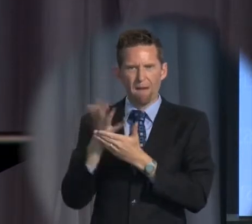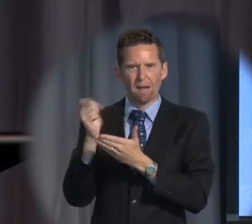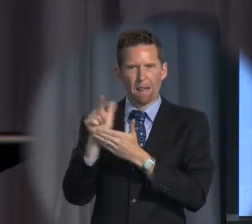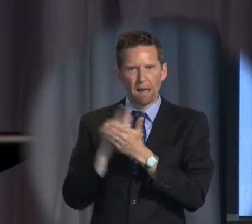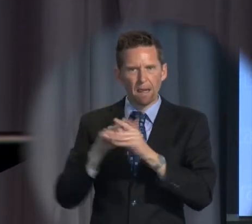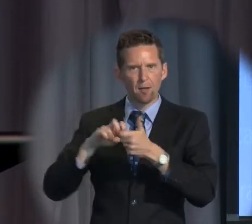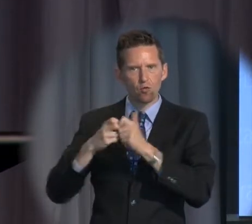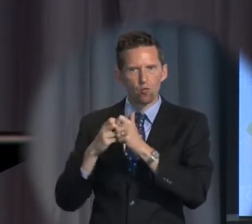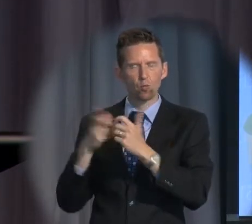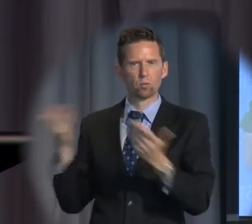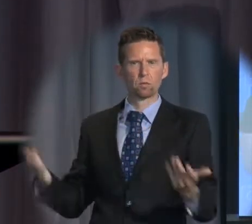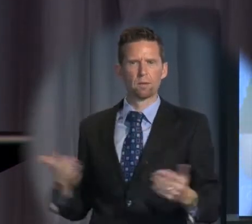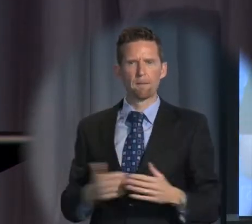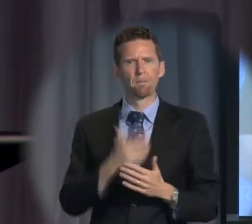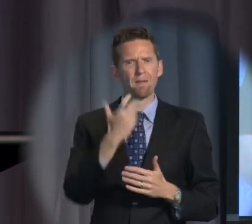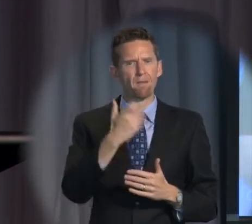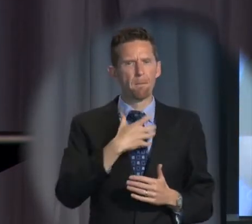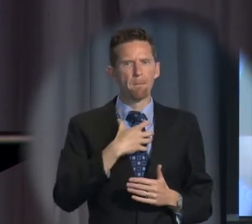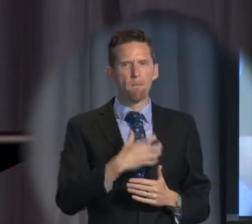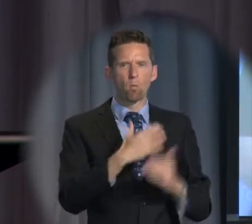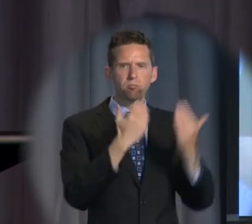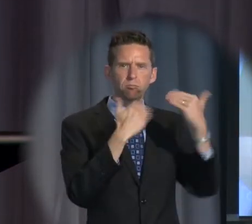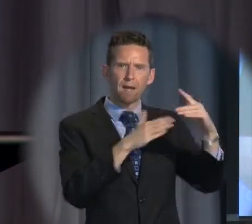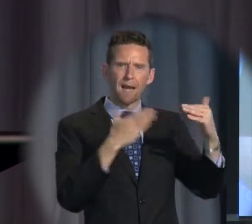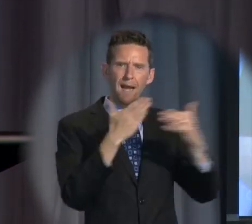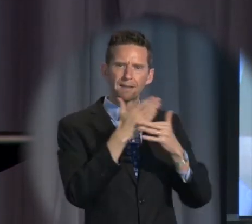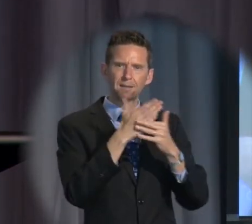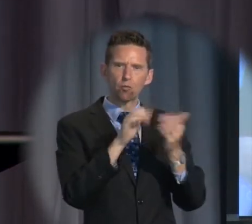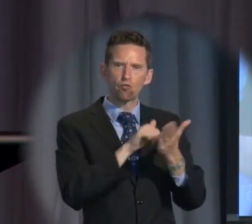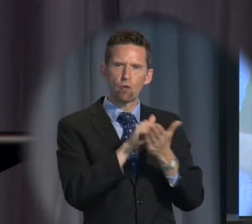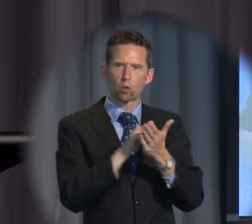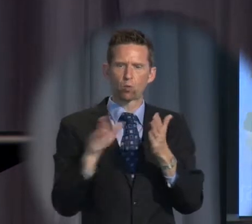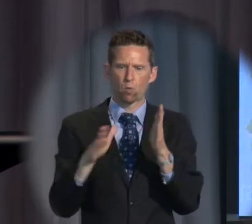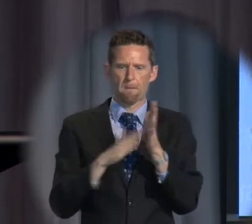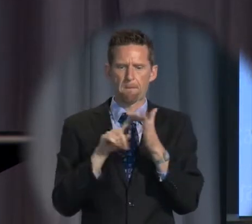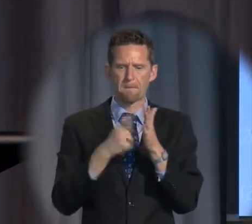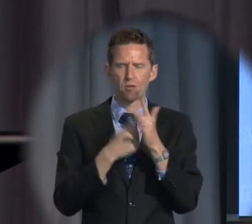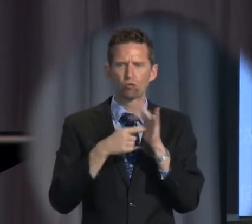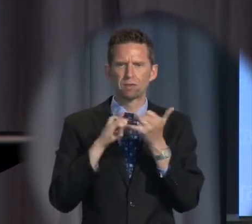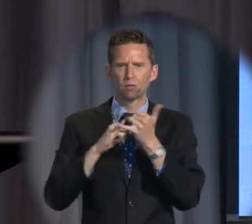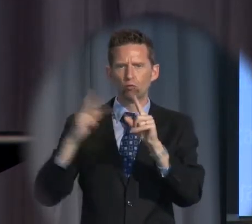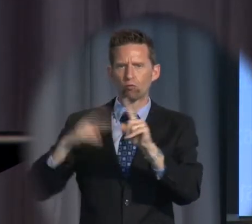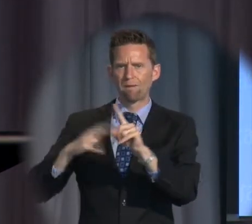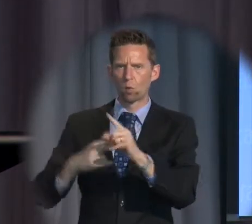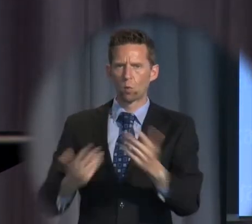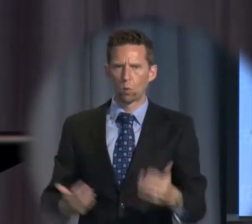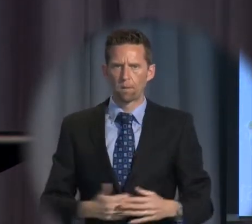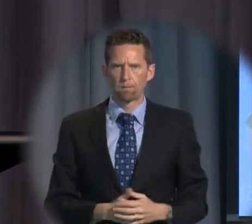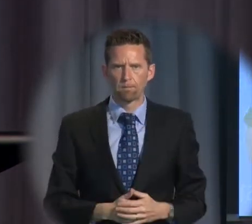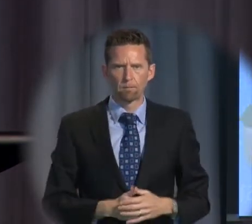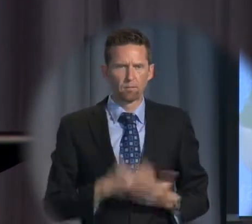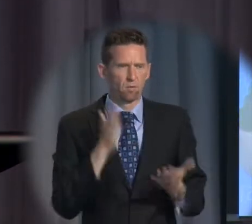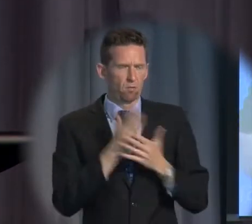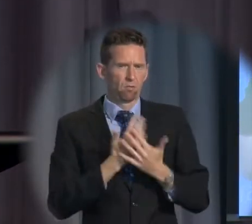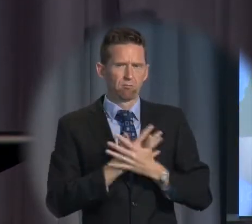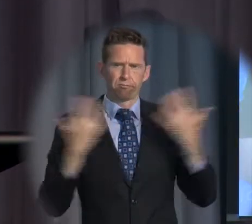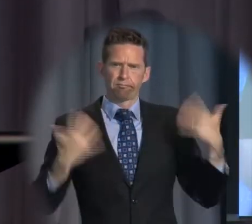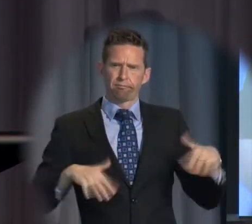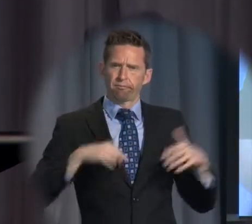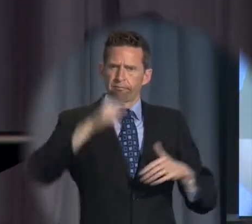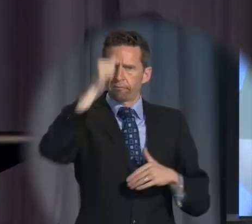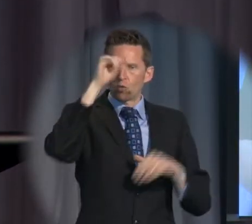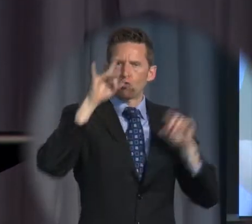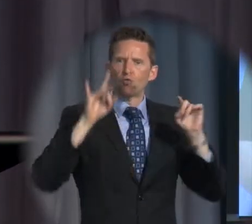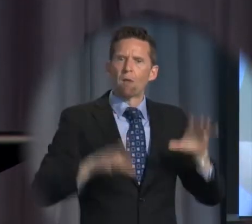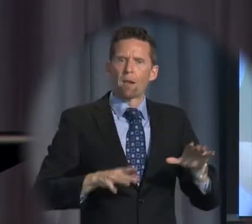error. There are more limited access rights to merits review. And another extraordinary phenomenon is that while Australia